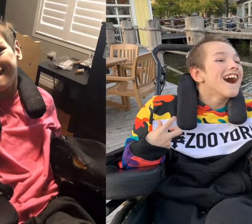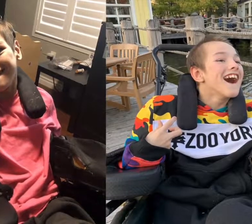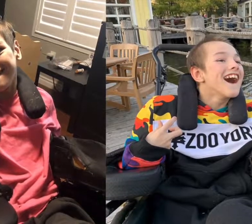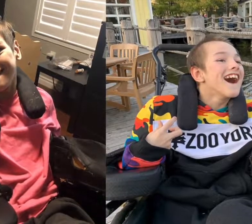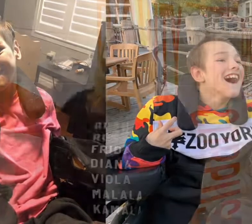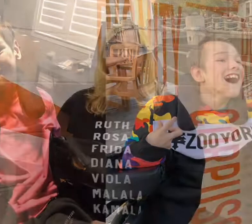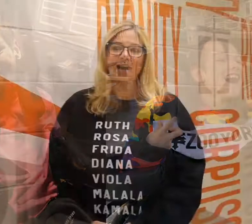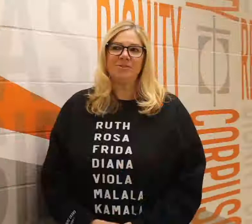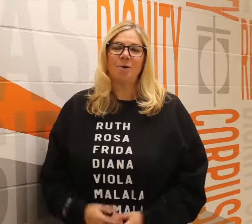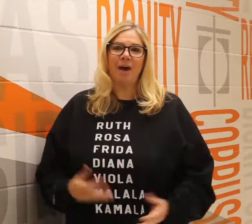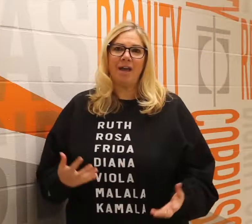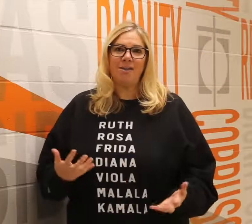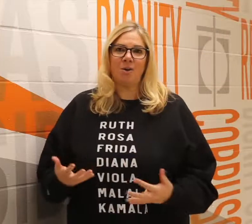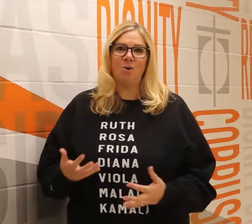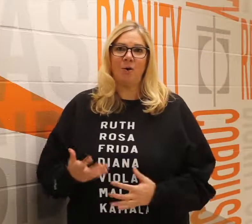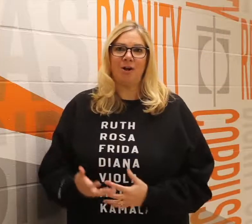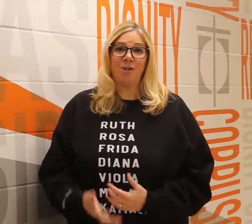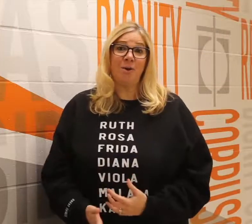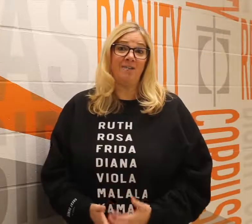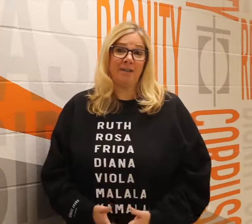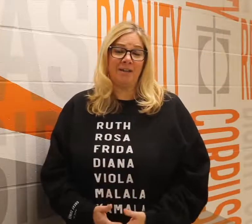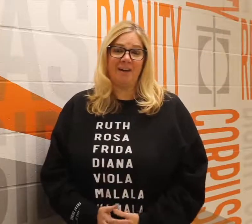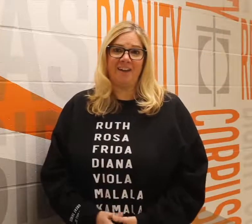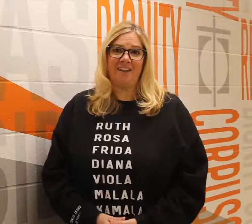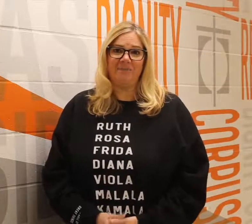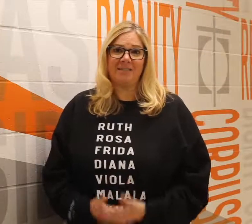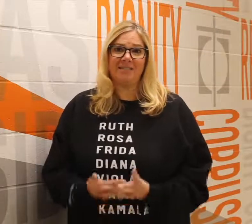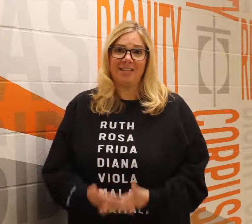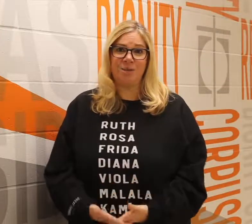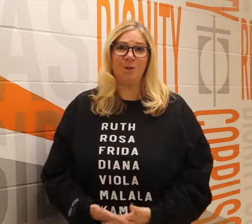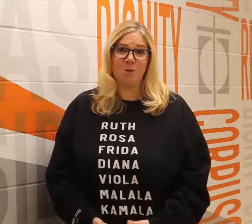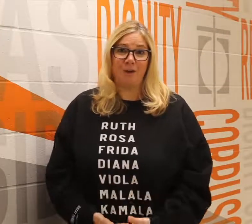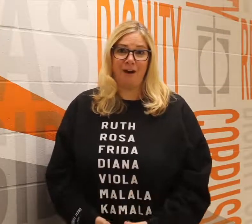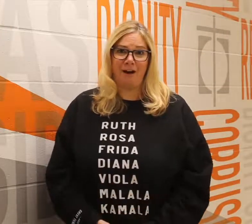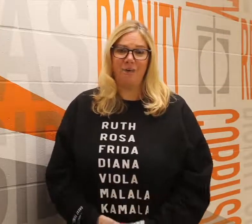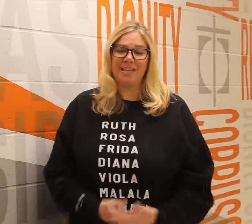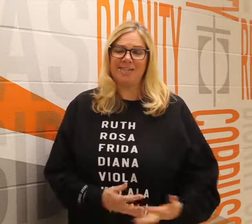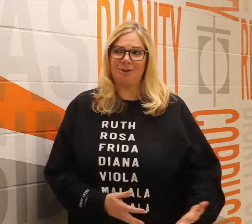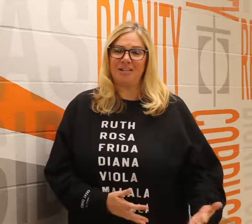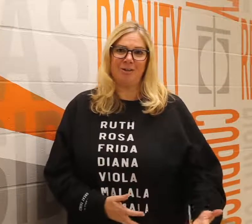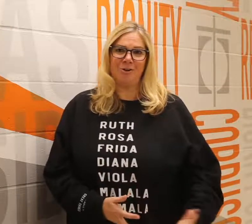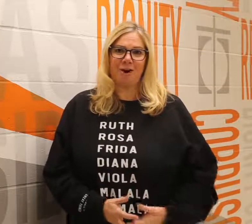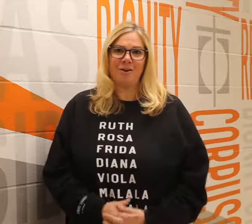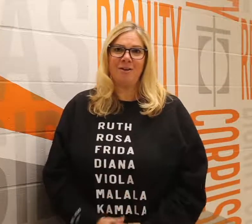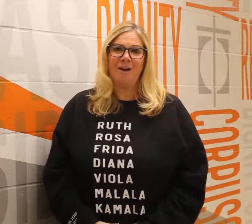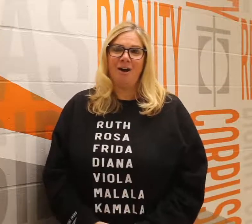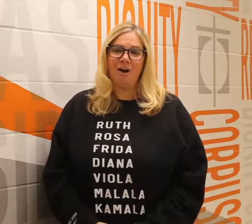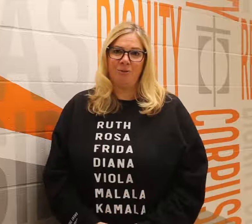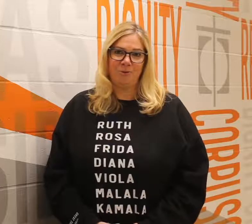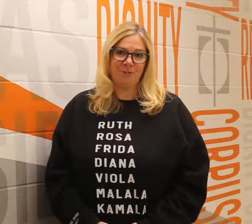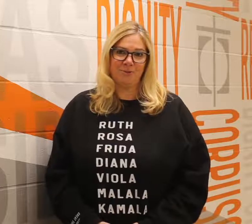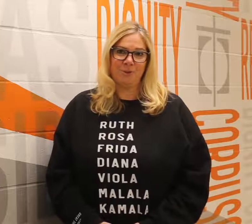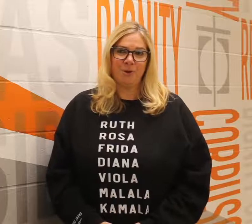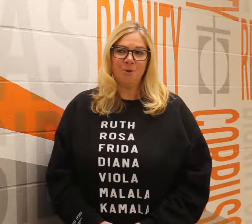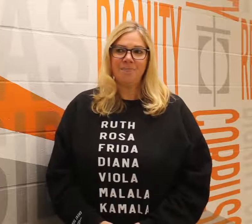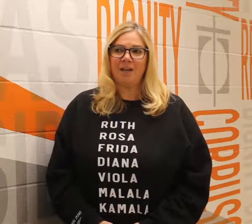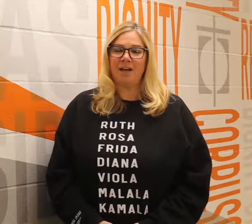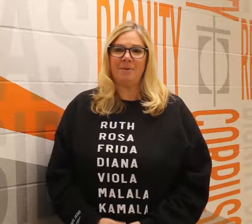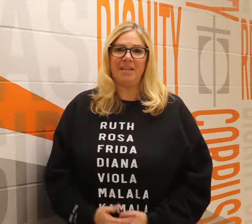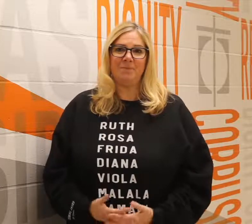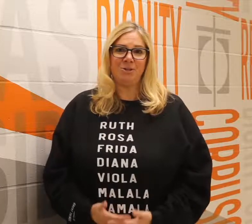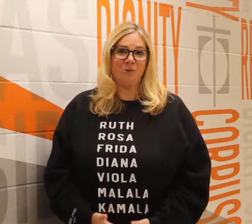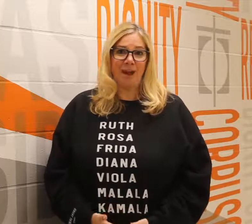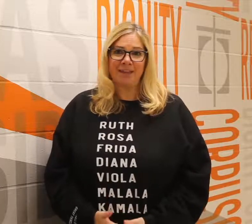exceptionalities so i know where you have been i have been sitting where you are when he started kindergarten all those years ago